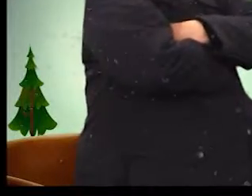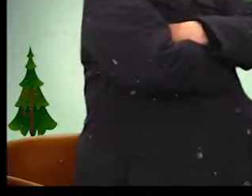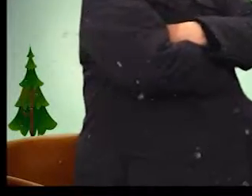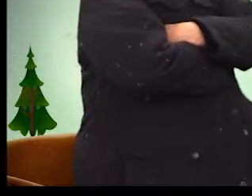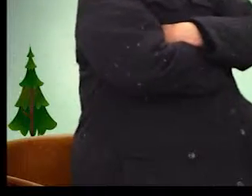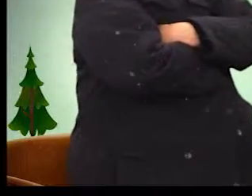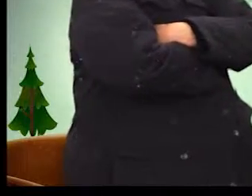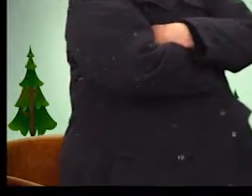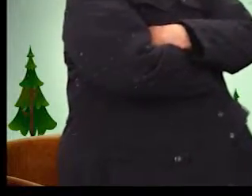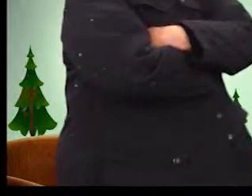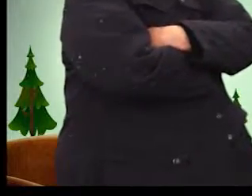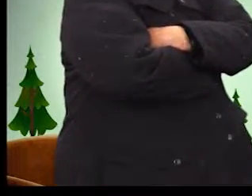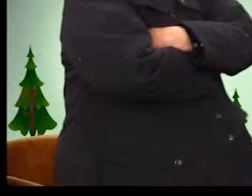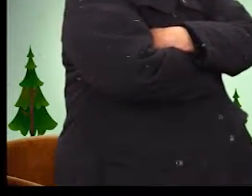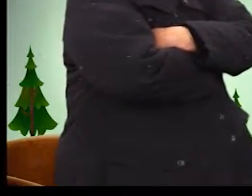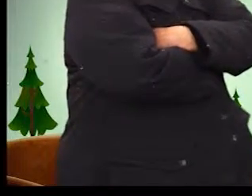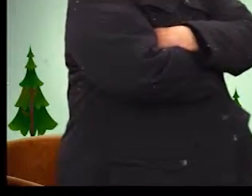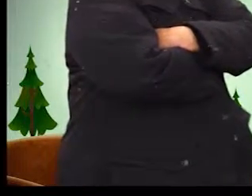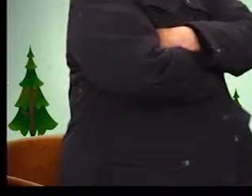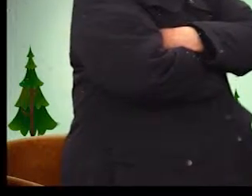I'm going to build a fire.